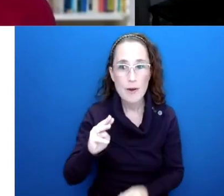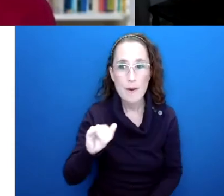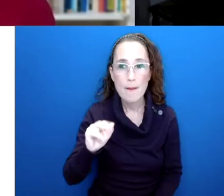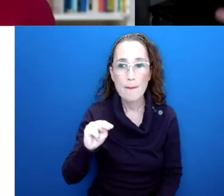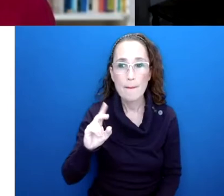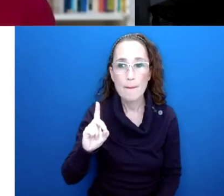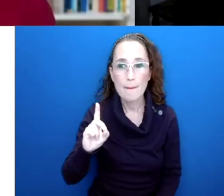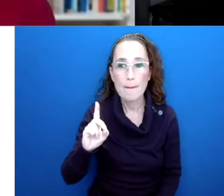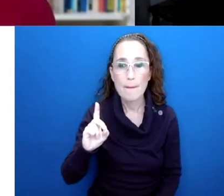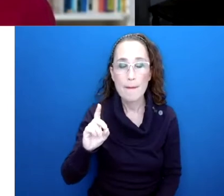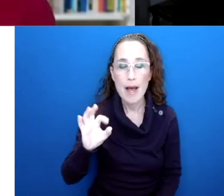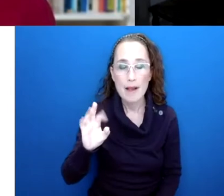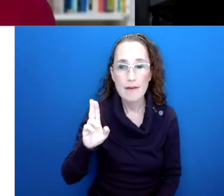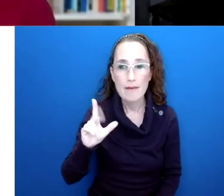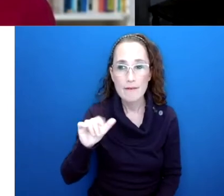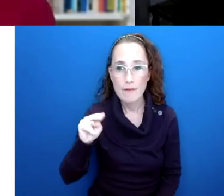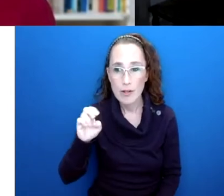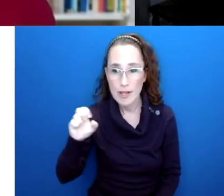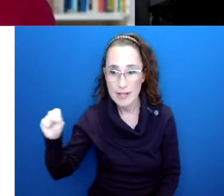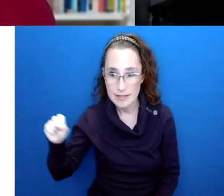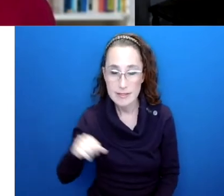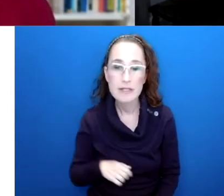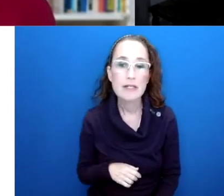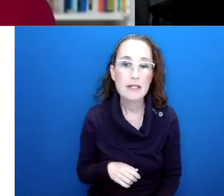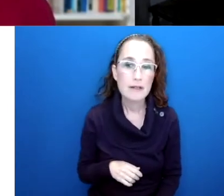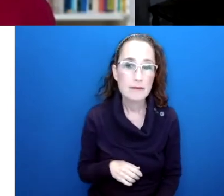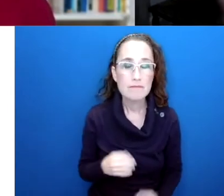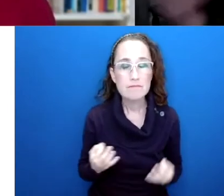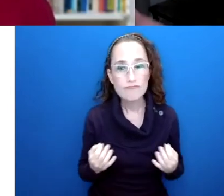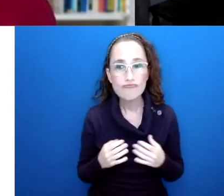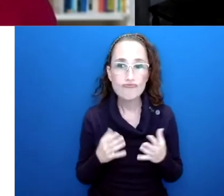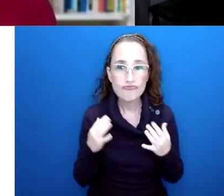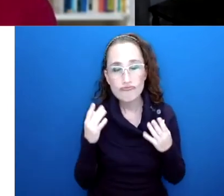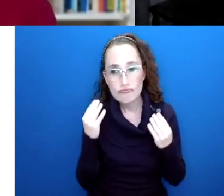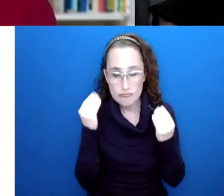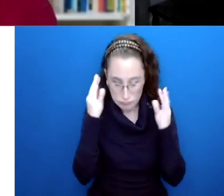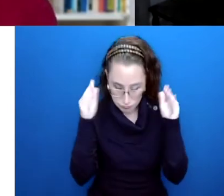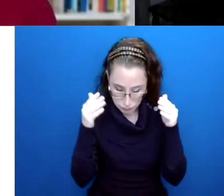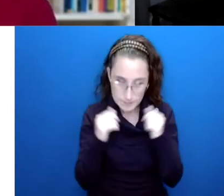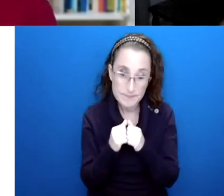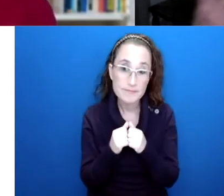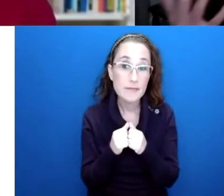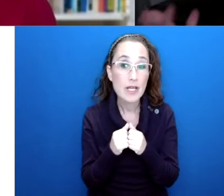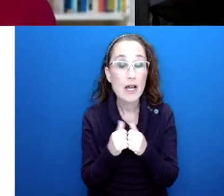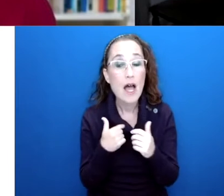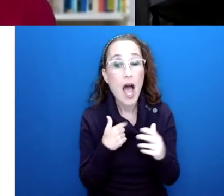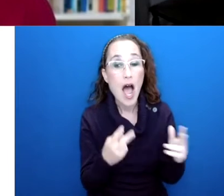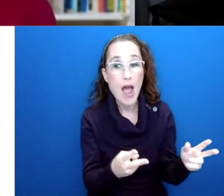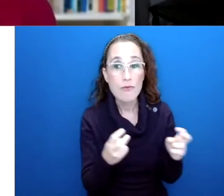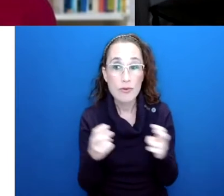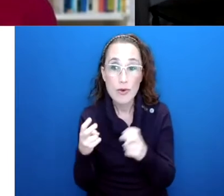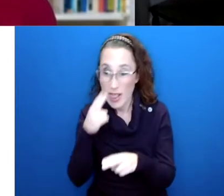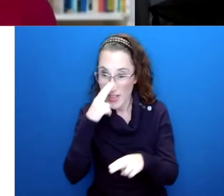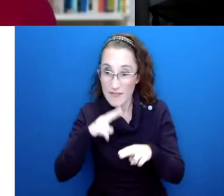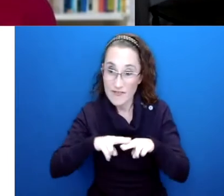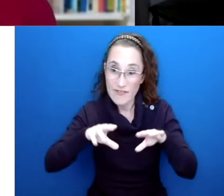to kind of come up with some ideas, but I didn't want to just have this be my ideas with no feedback from other people. So I recruited what I call the fun squad,